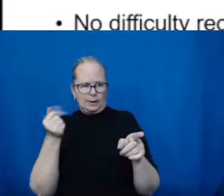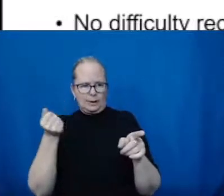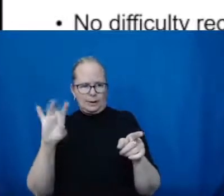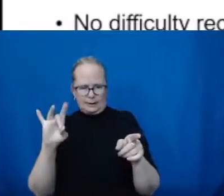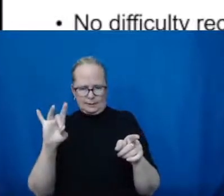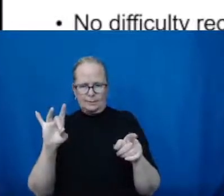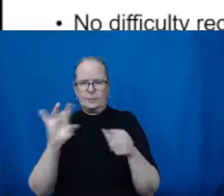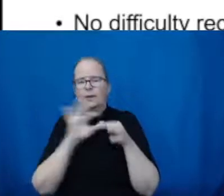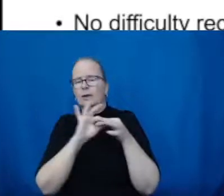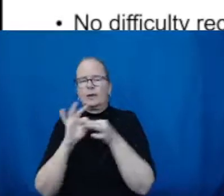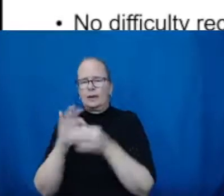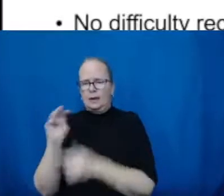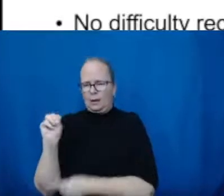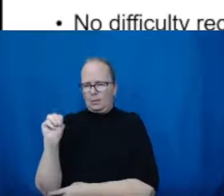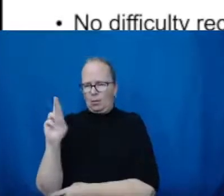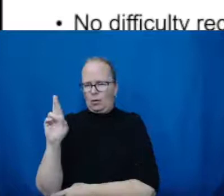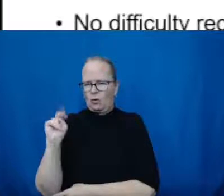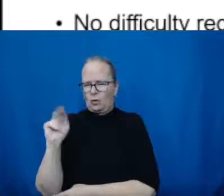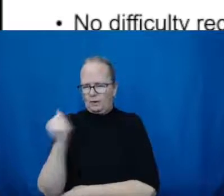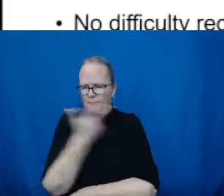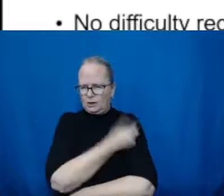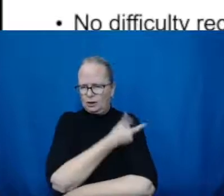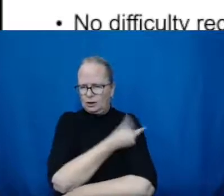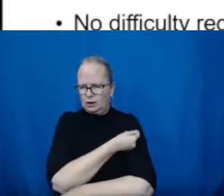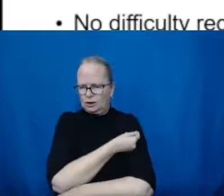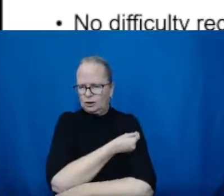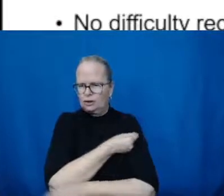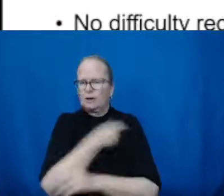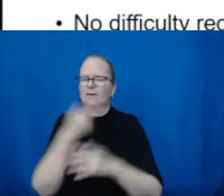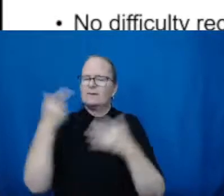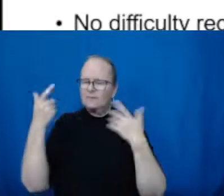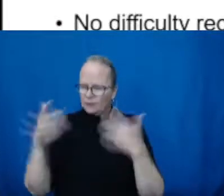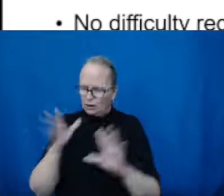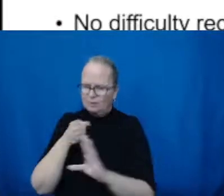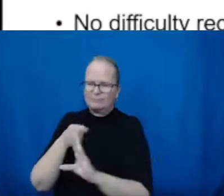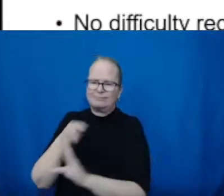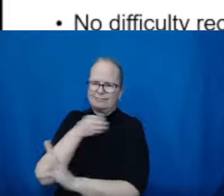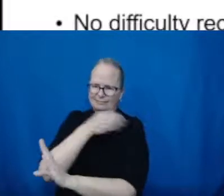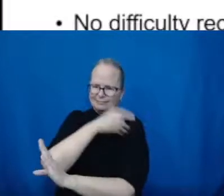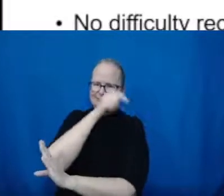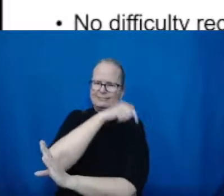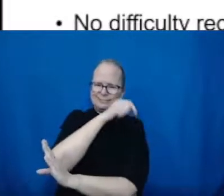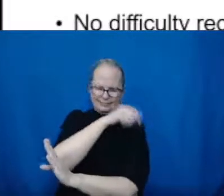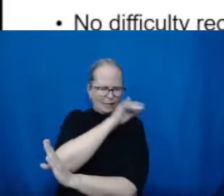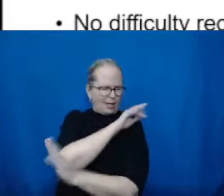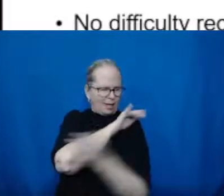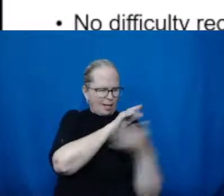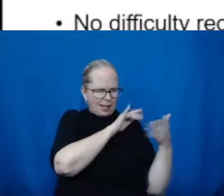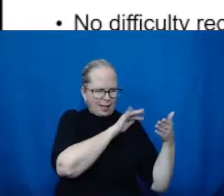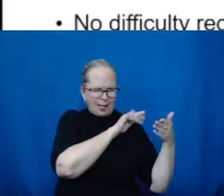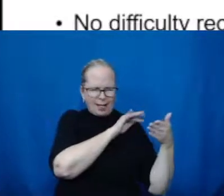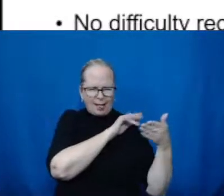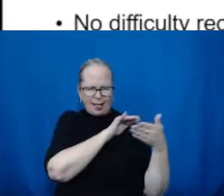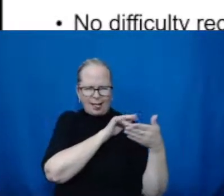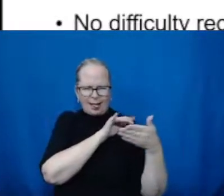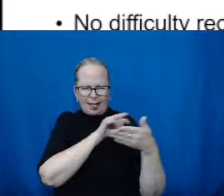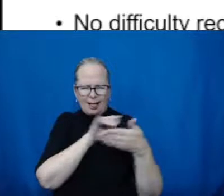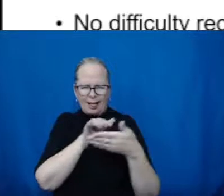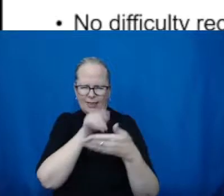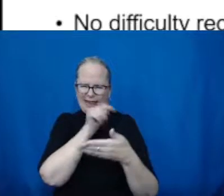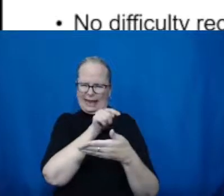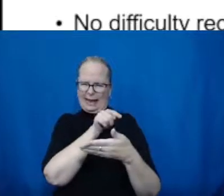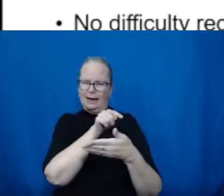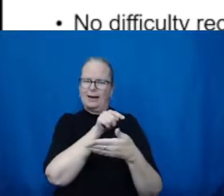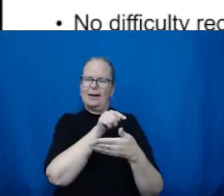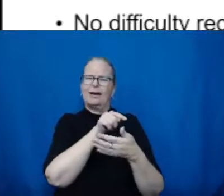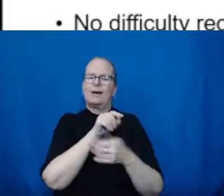studies that were ongoing and were looking at mRNA vaccine technology. There was also